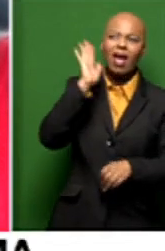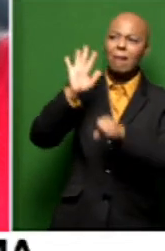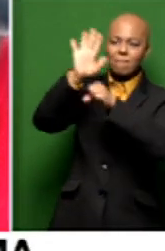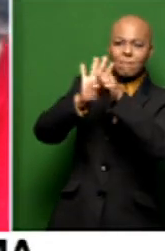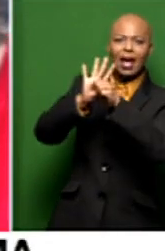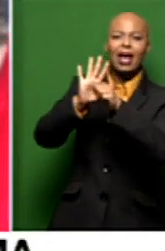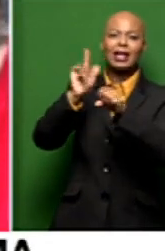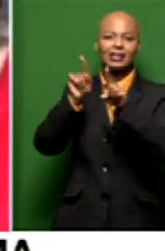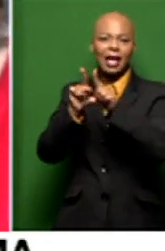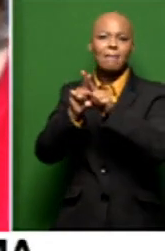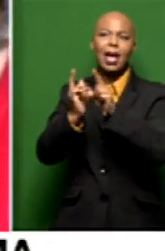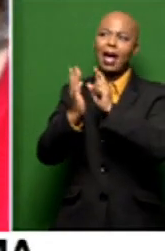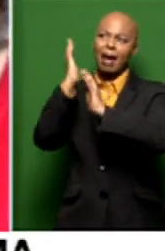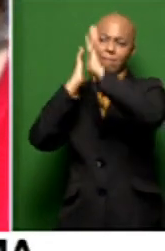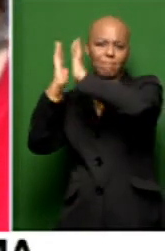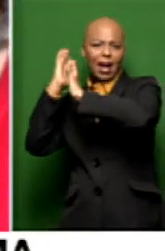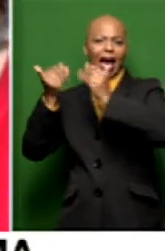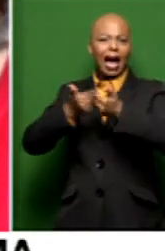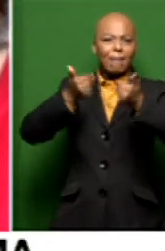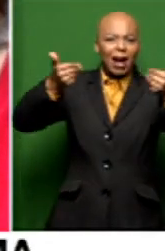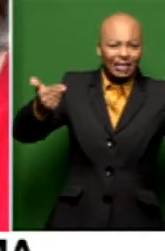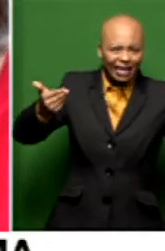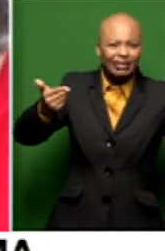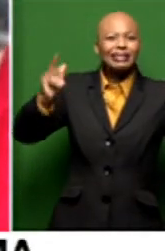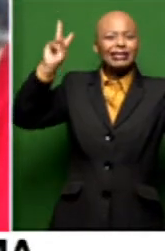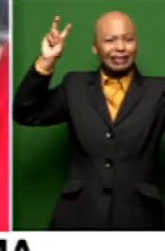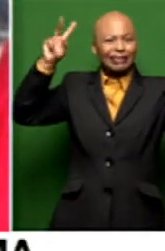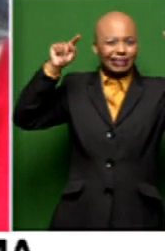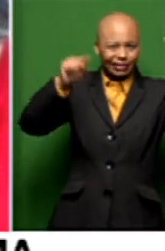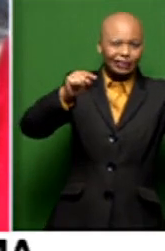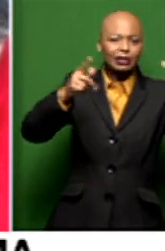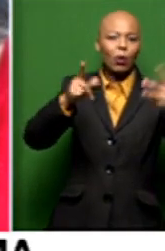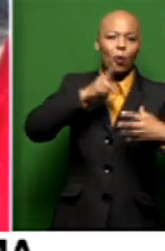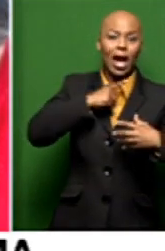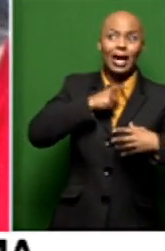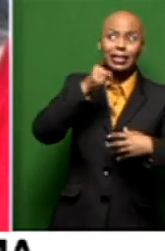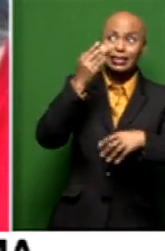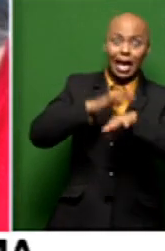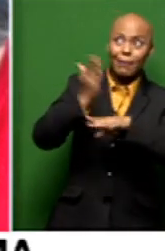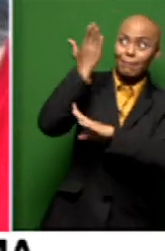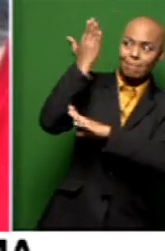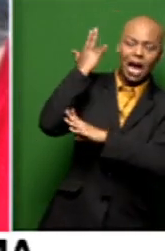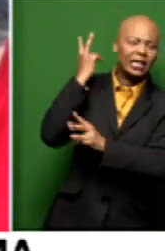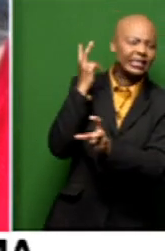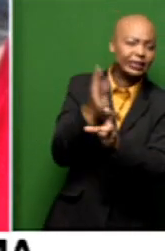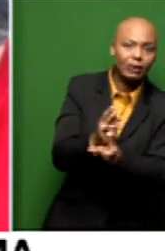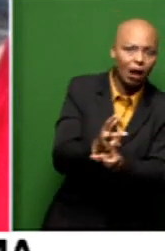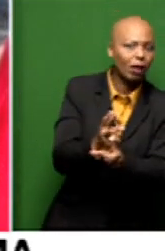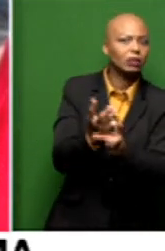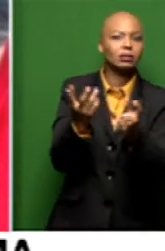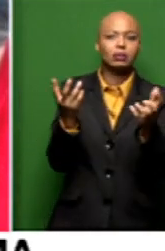apartheid. So, this building was so instrumental in getting us through this difficult, difficult period as a people and as